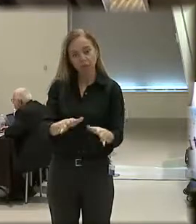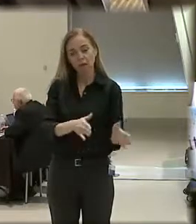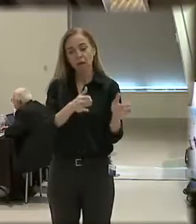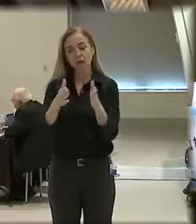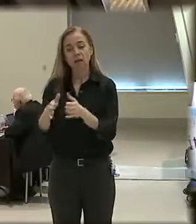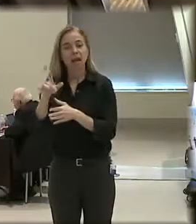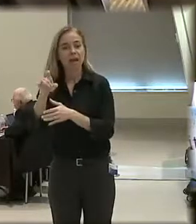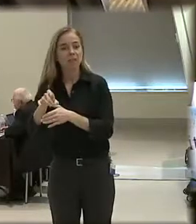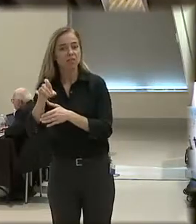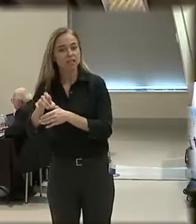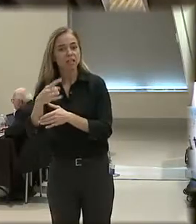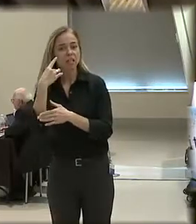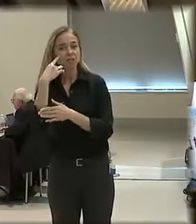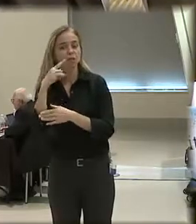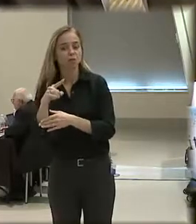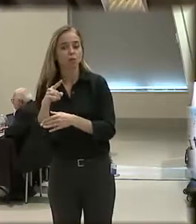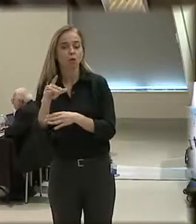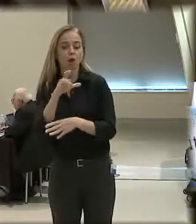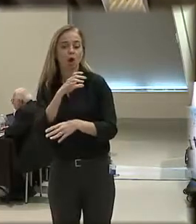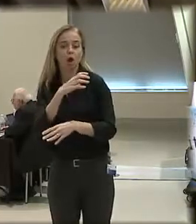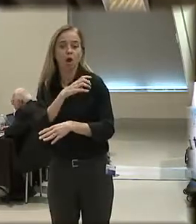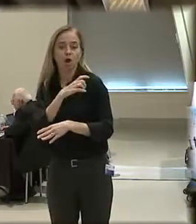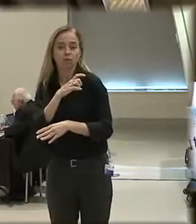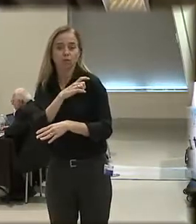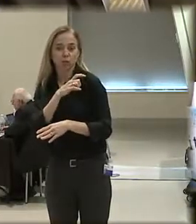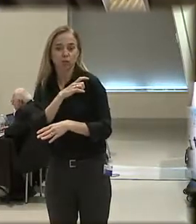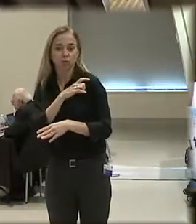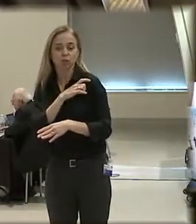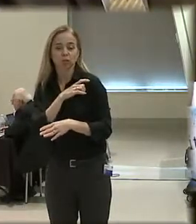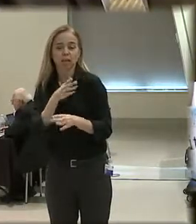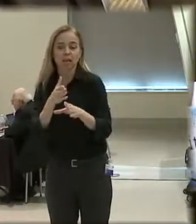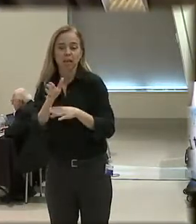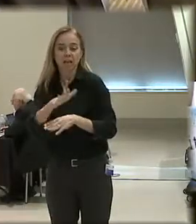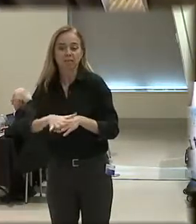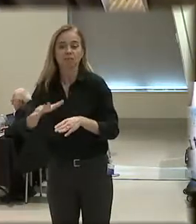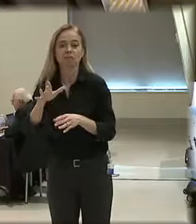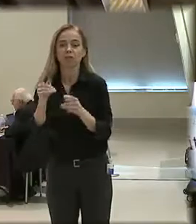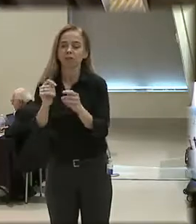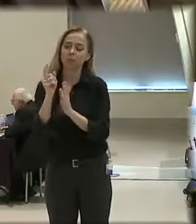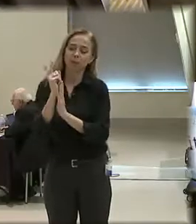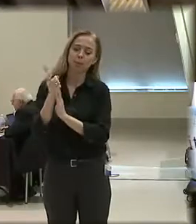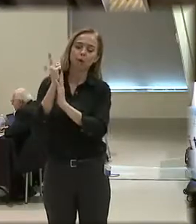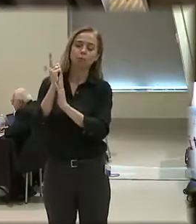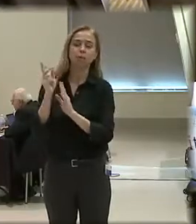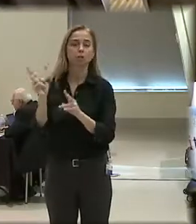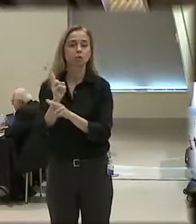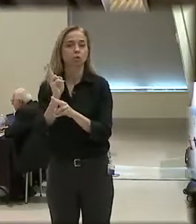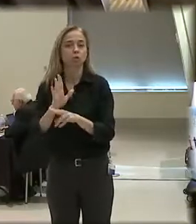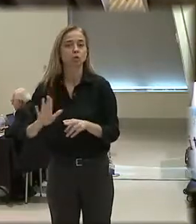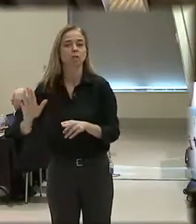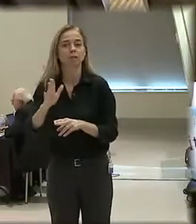need for officers in the field in the heat of the moment to use their best judgment?